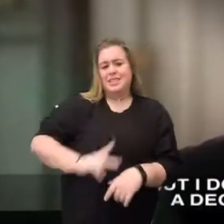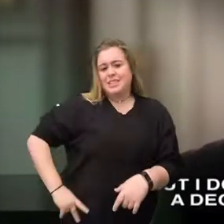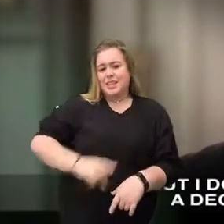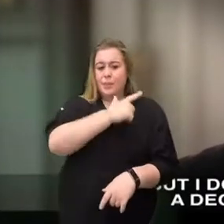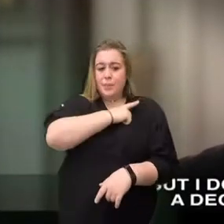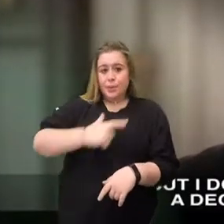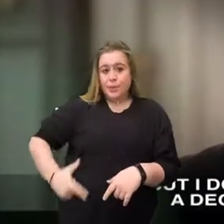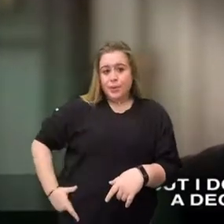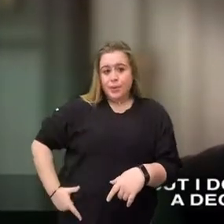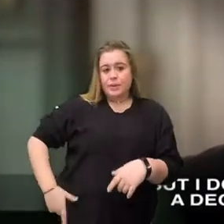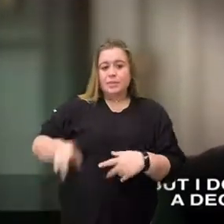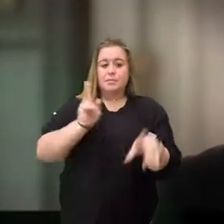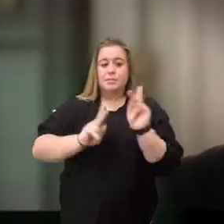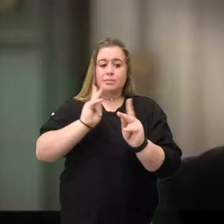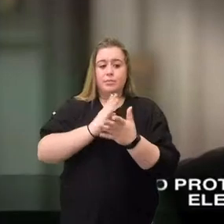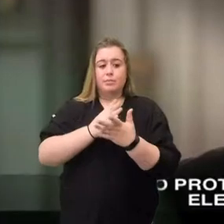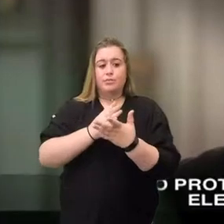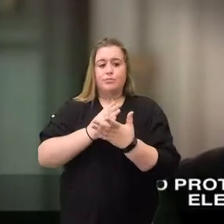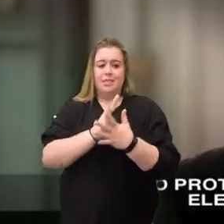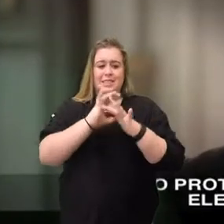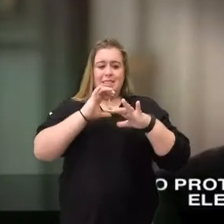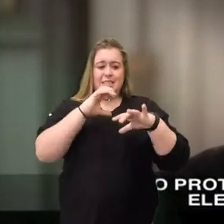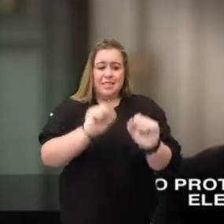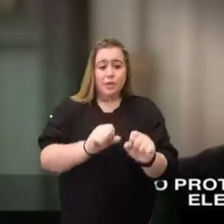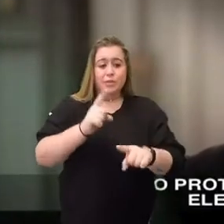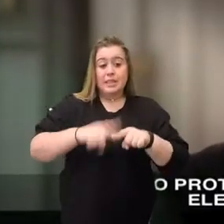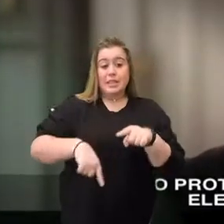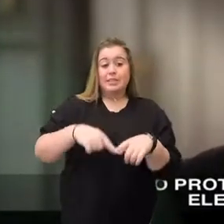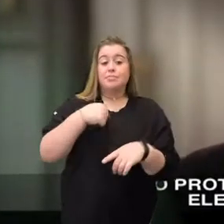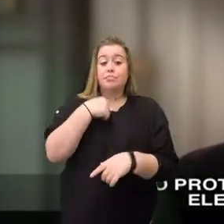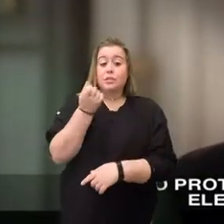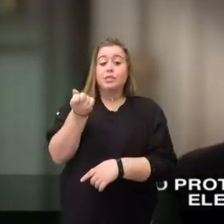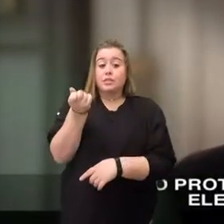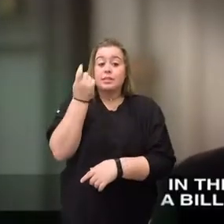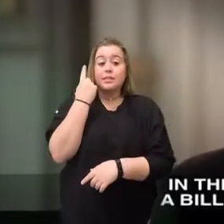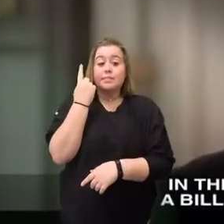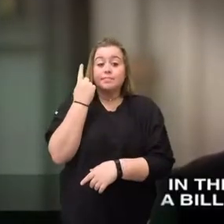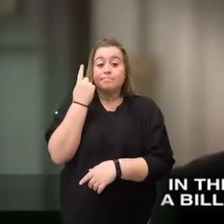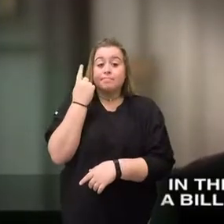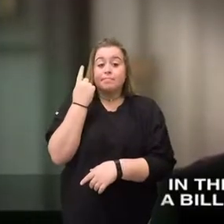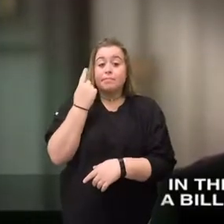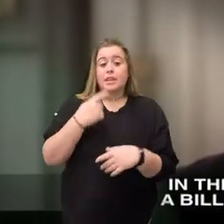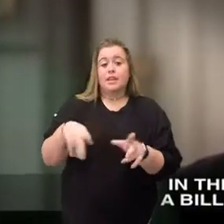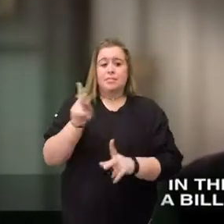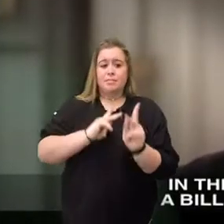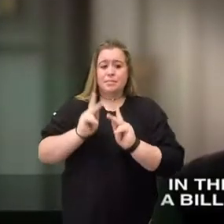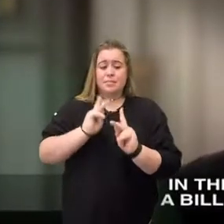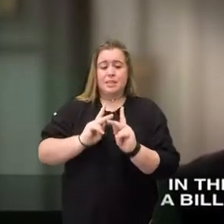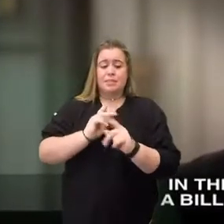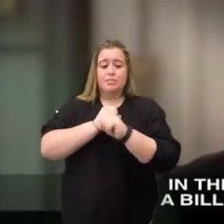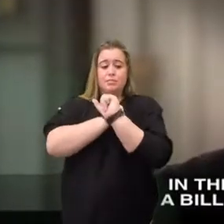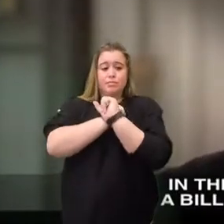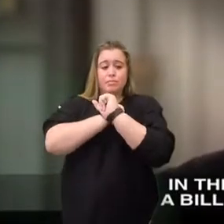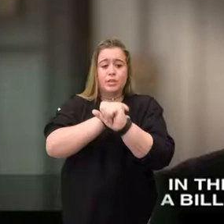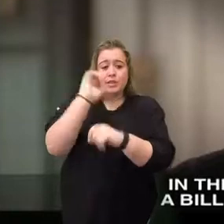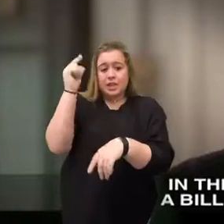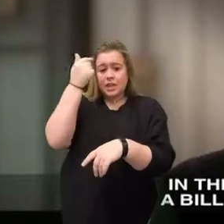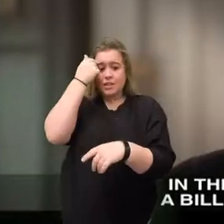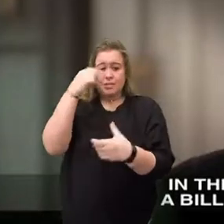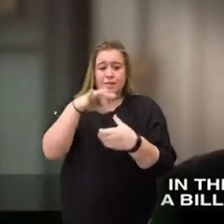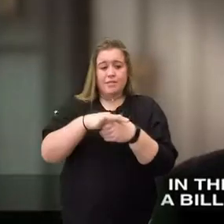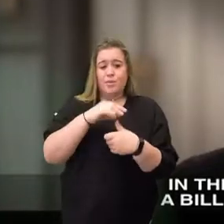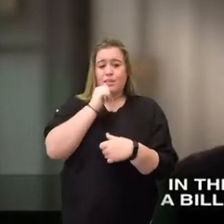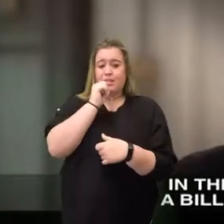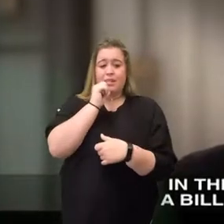but I don't see why we need a declaration of rights to protect us from our own elected legislature. In this new government,